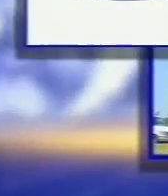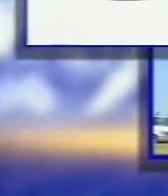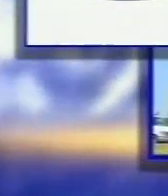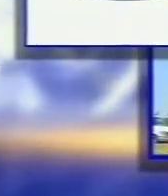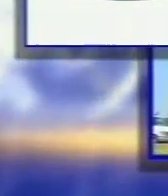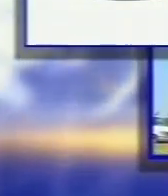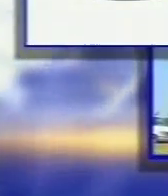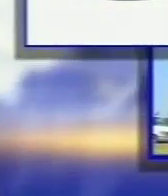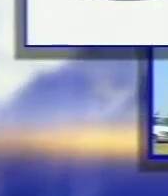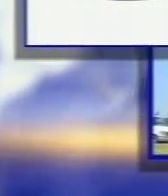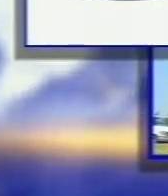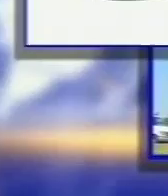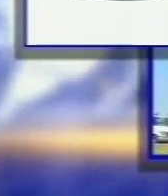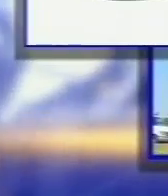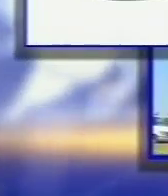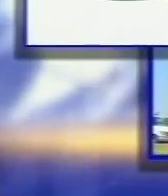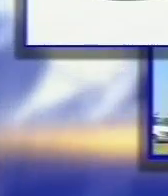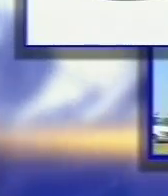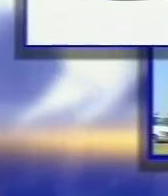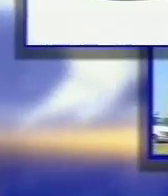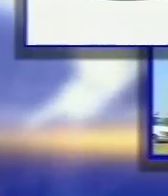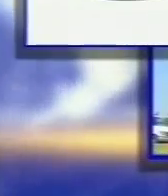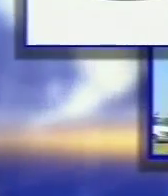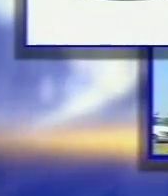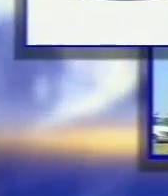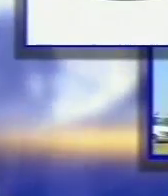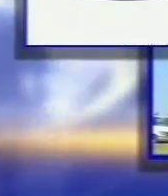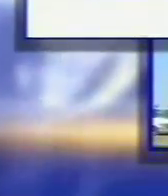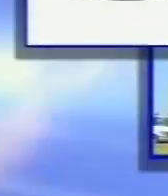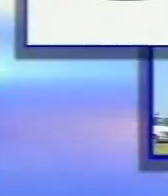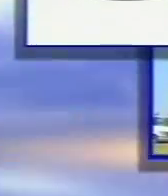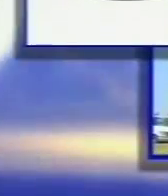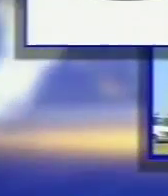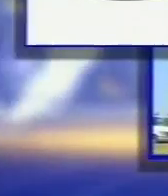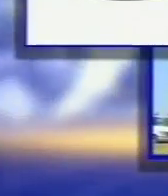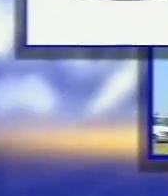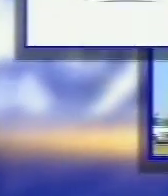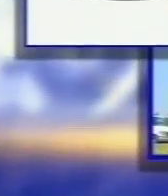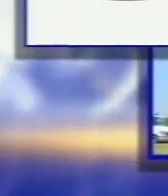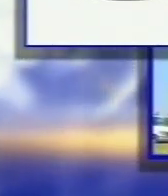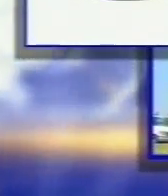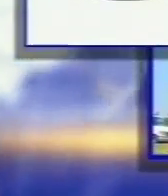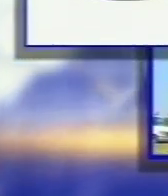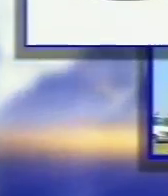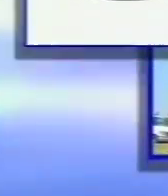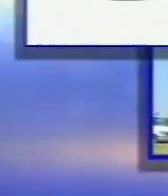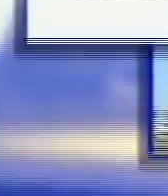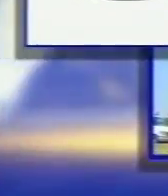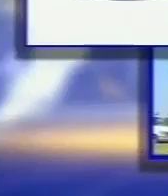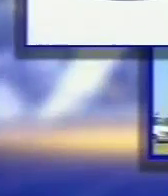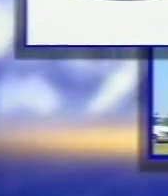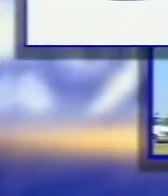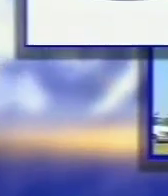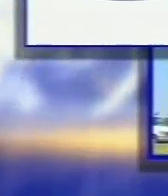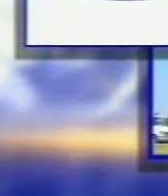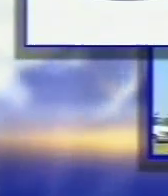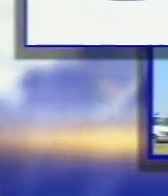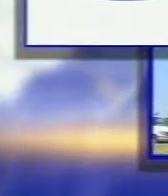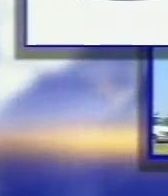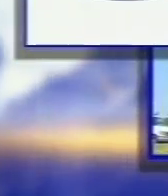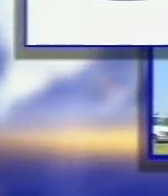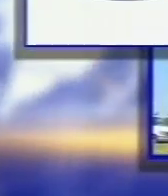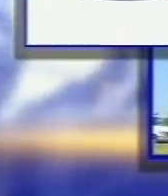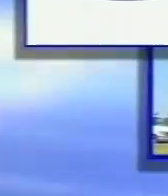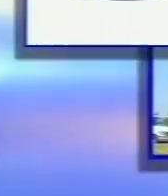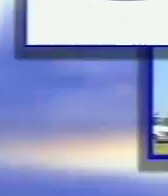profit to $1 billion as it continues to suffer heavy losses at its European unit. It now expects to lose $1 billion in